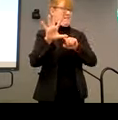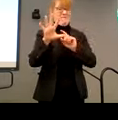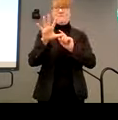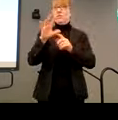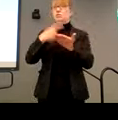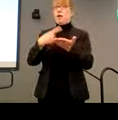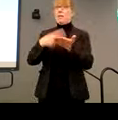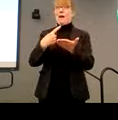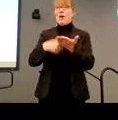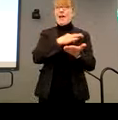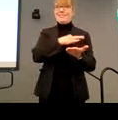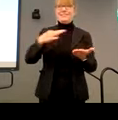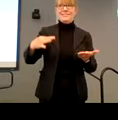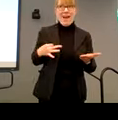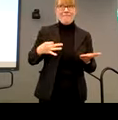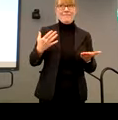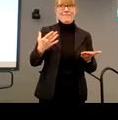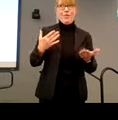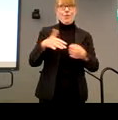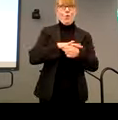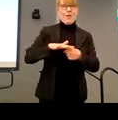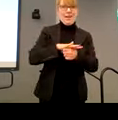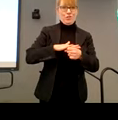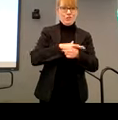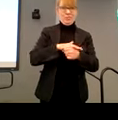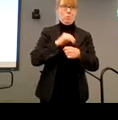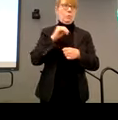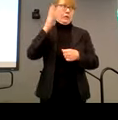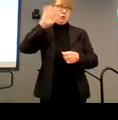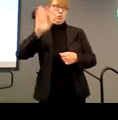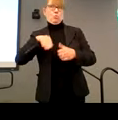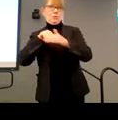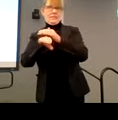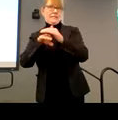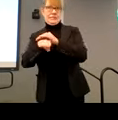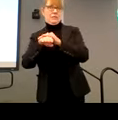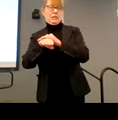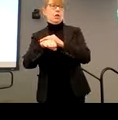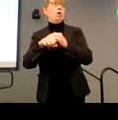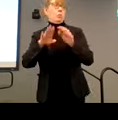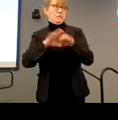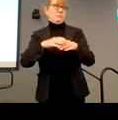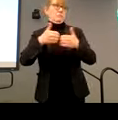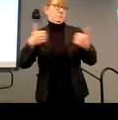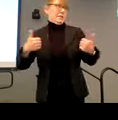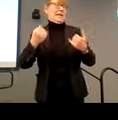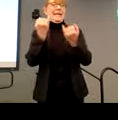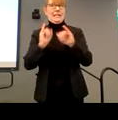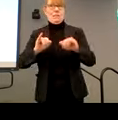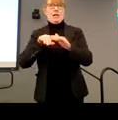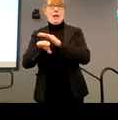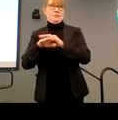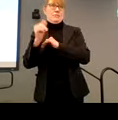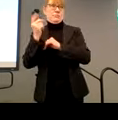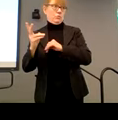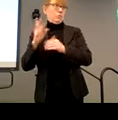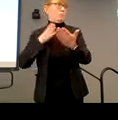weren't getting accessibility with those point of sale devices. We were getting independent access to PIN. We were getting the